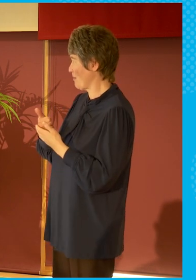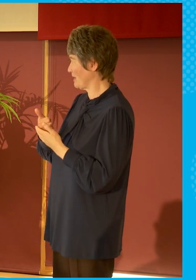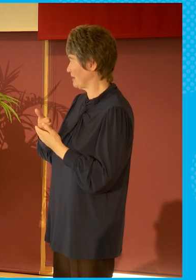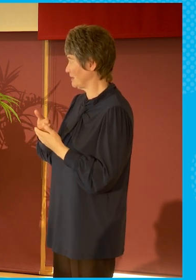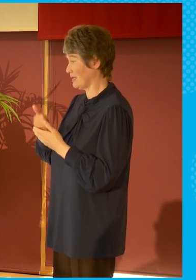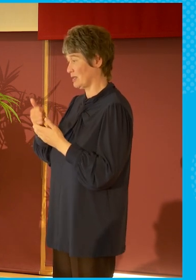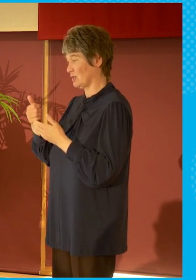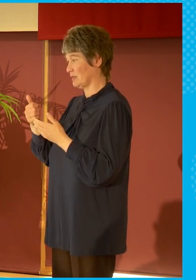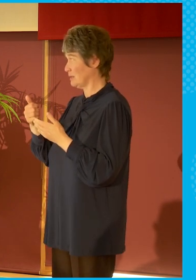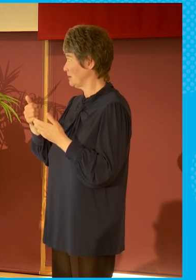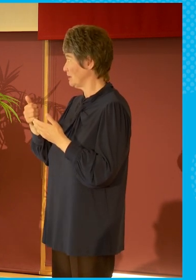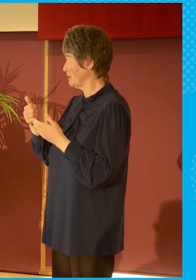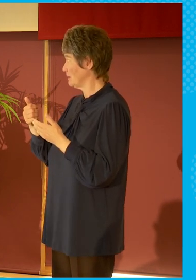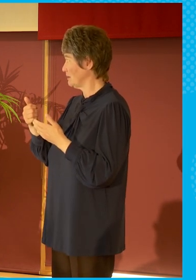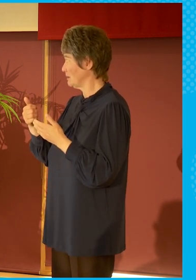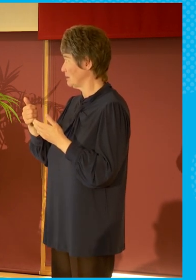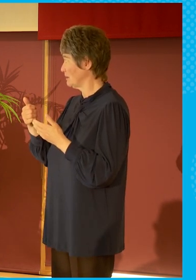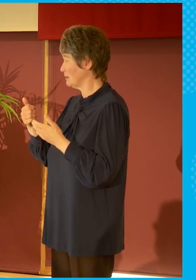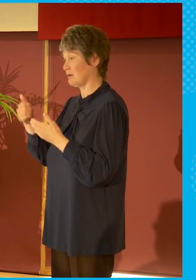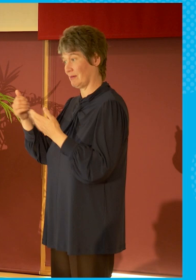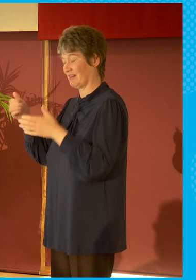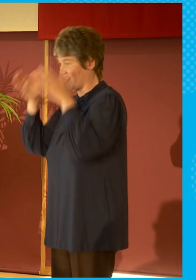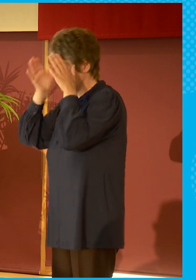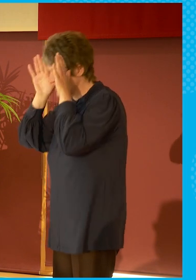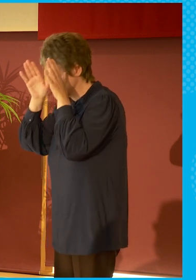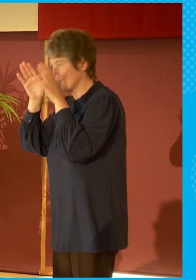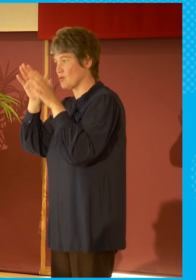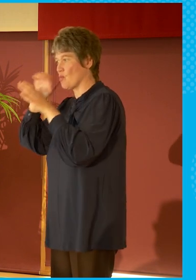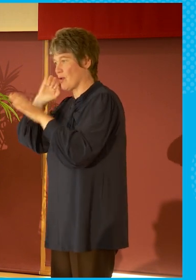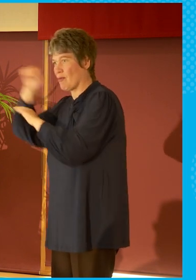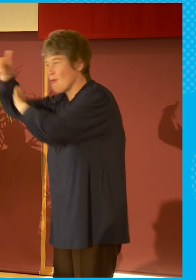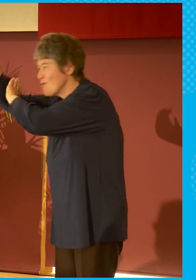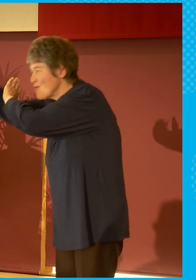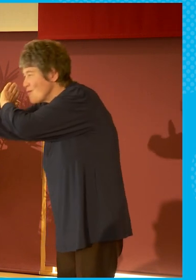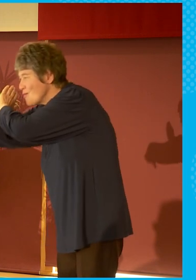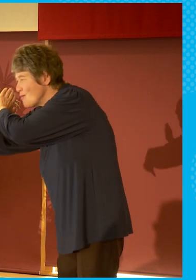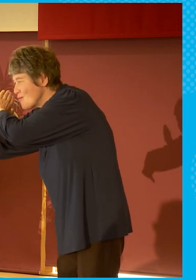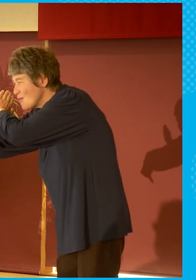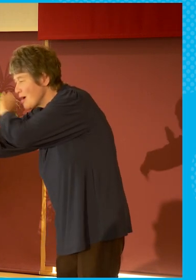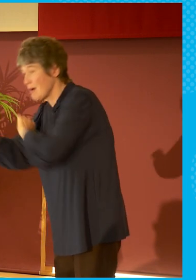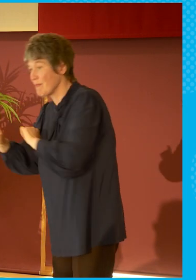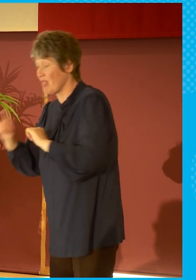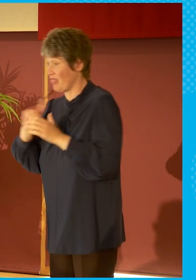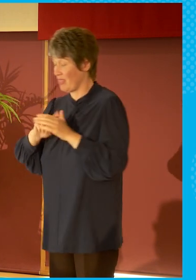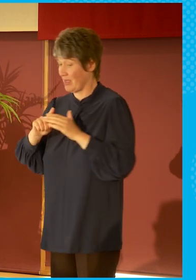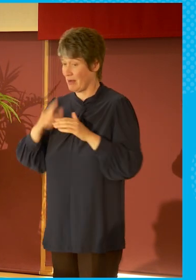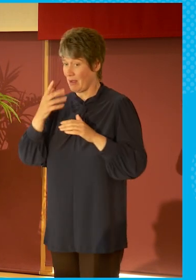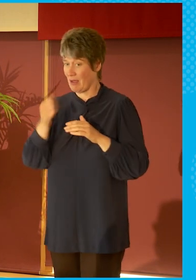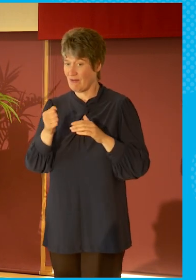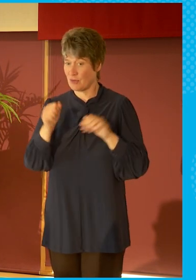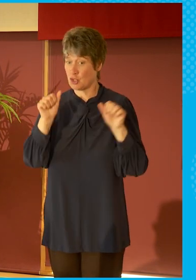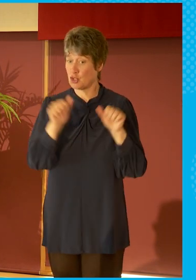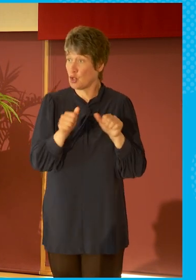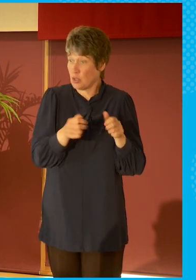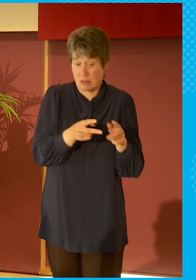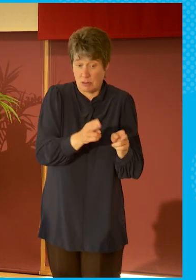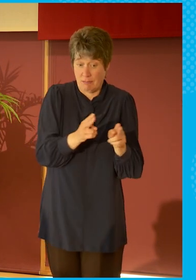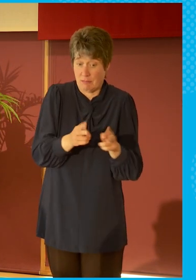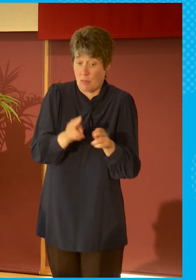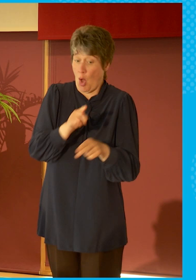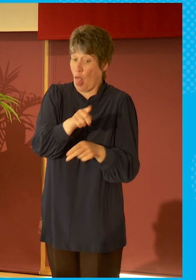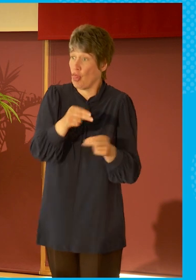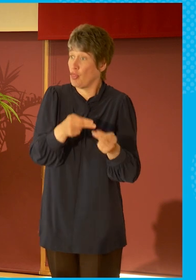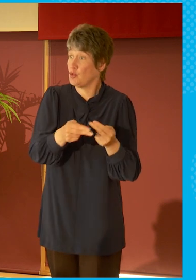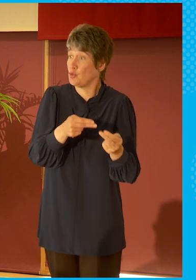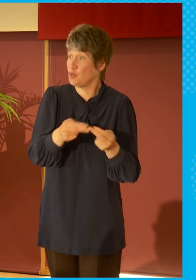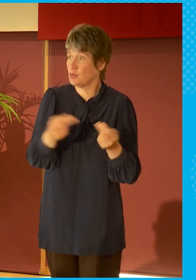social media, on places like, like Facebook, and then you've got your small little snippets on news. But the way I look at it